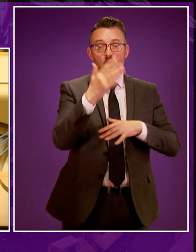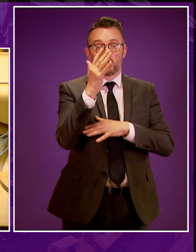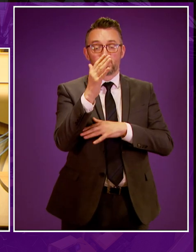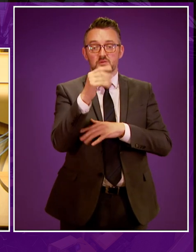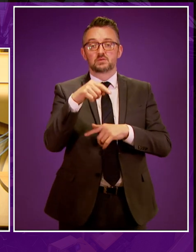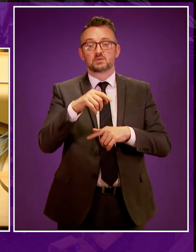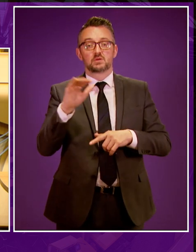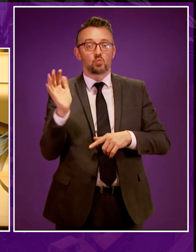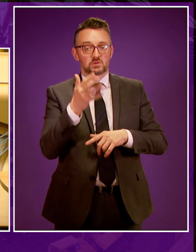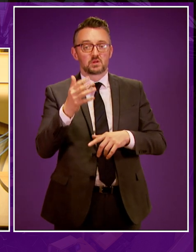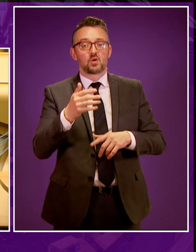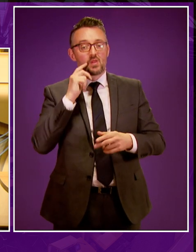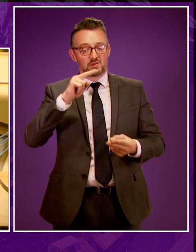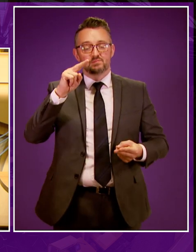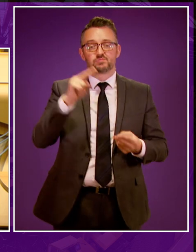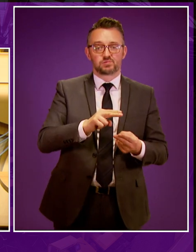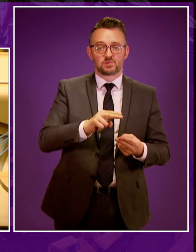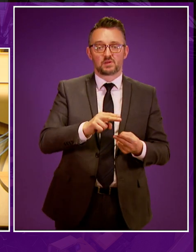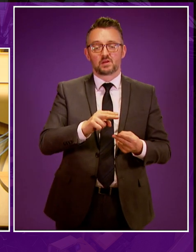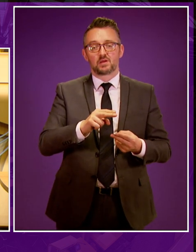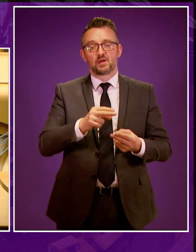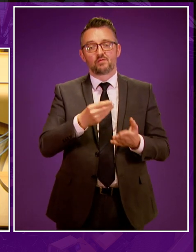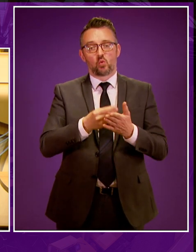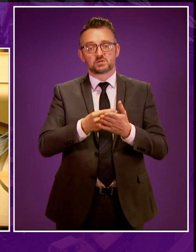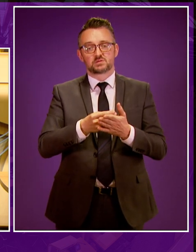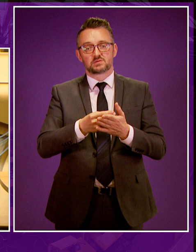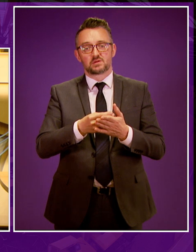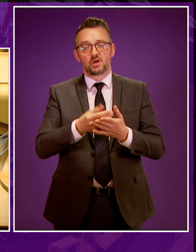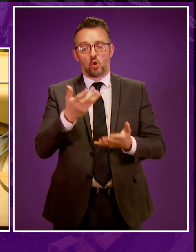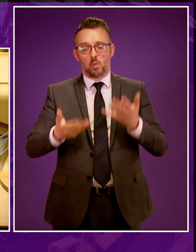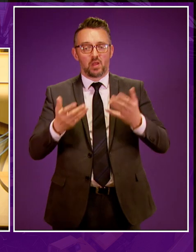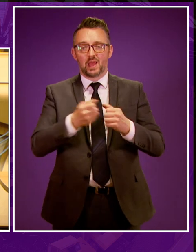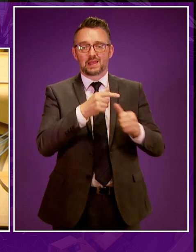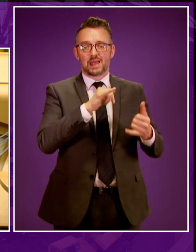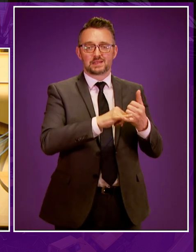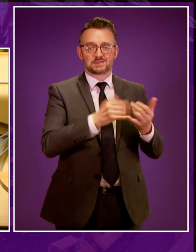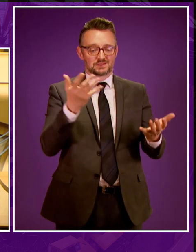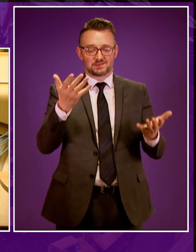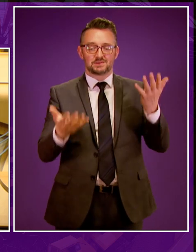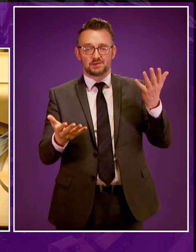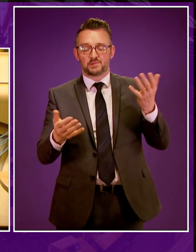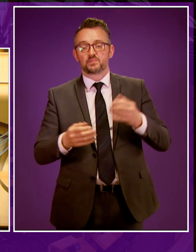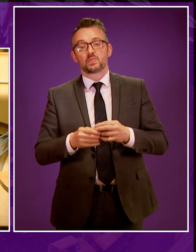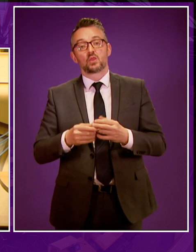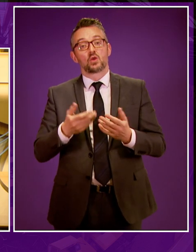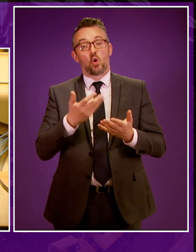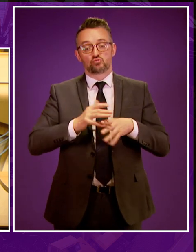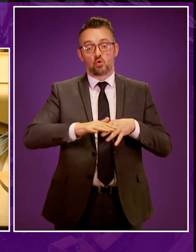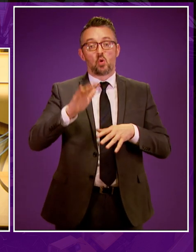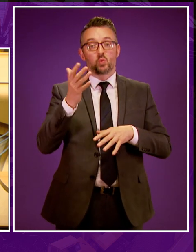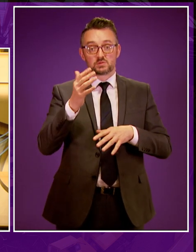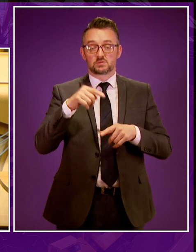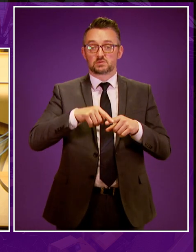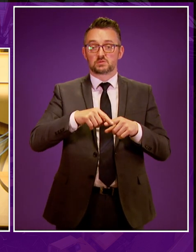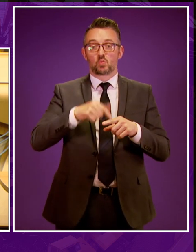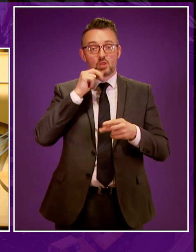£63 per megawatt-hour generated, below the comparable cost for gas in the same time frame. Offshore wind costs are also estimated